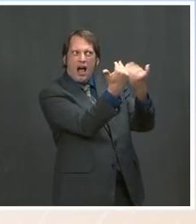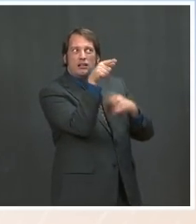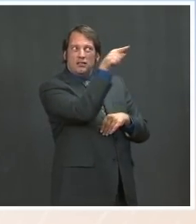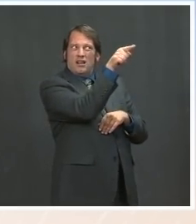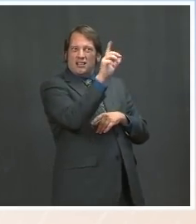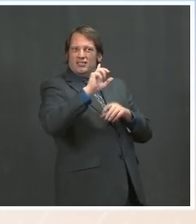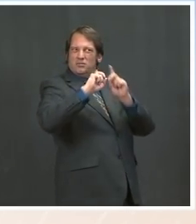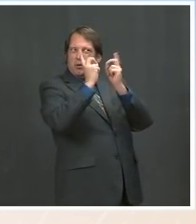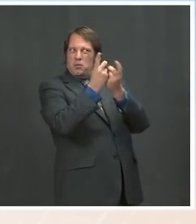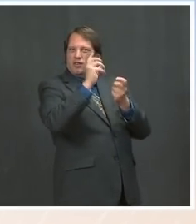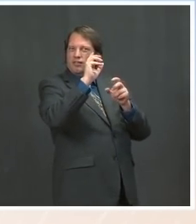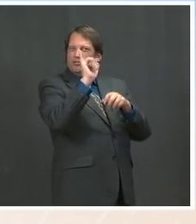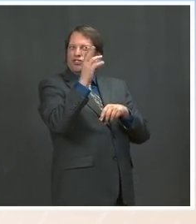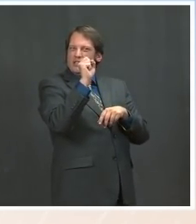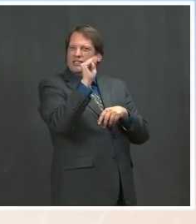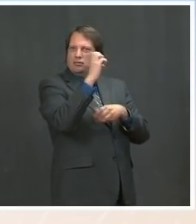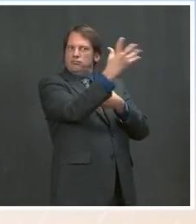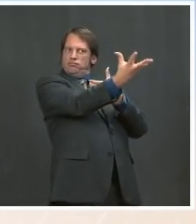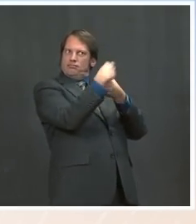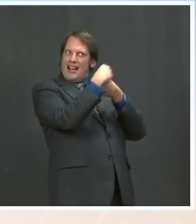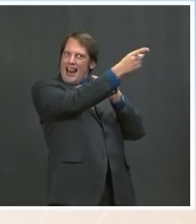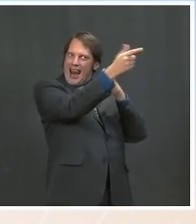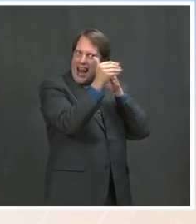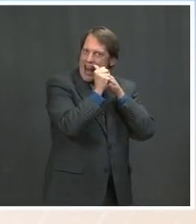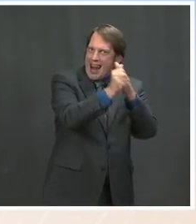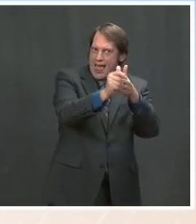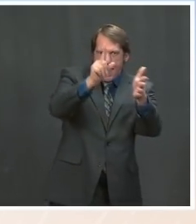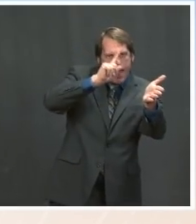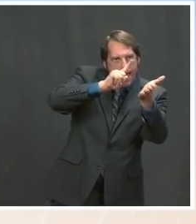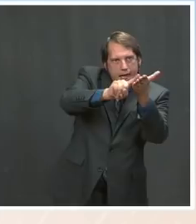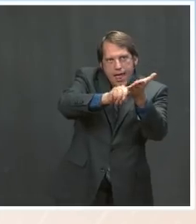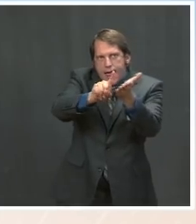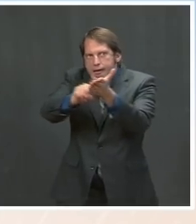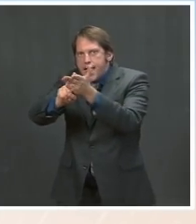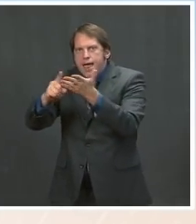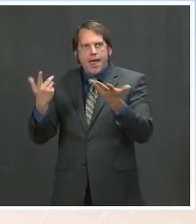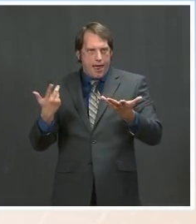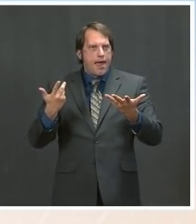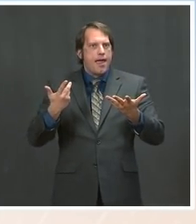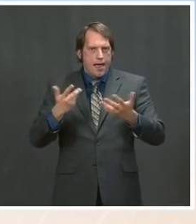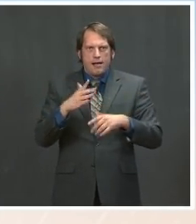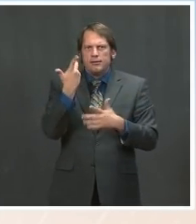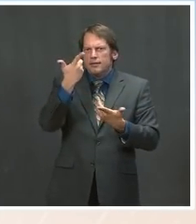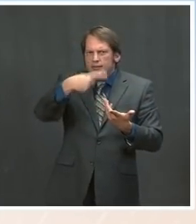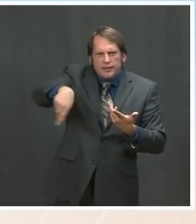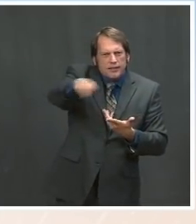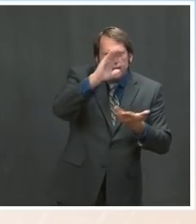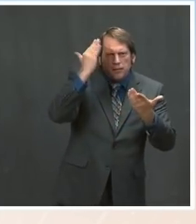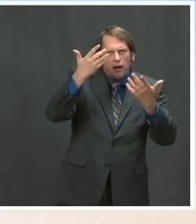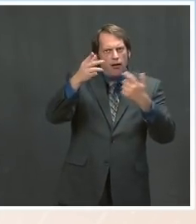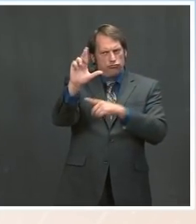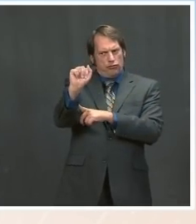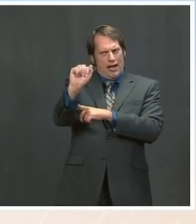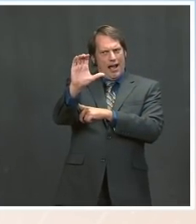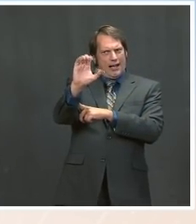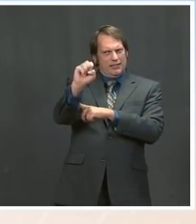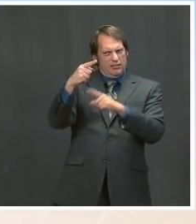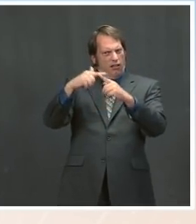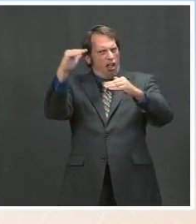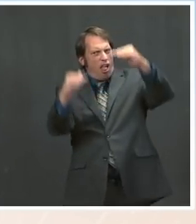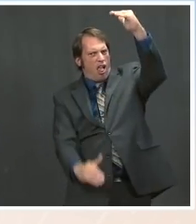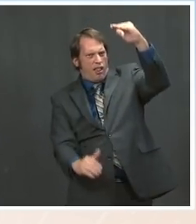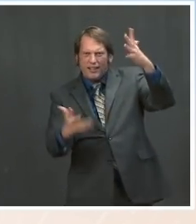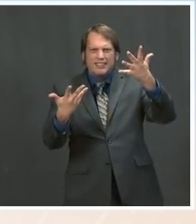investigations into racially unfair and inappropriate conduct were taken seriously and